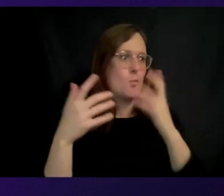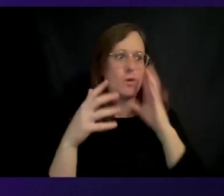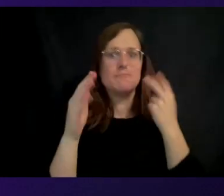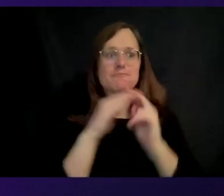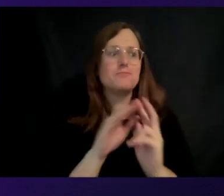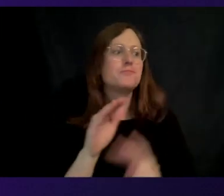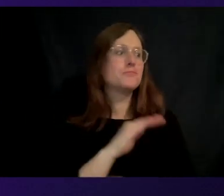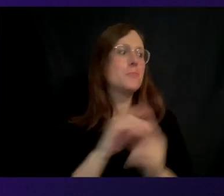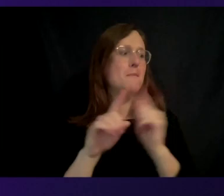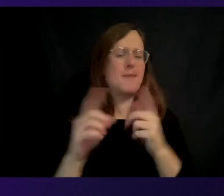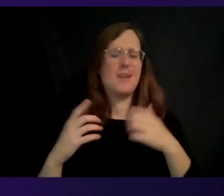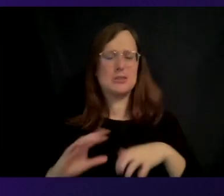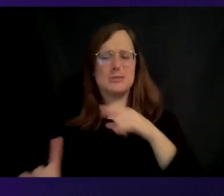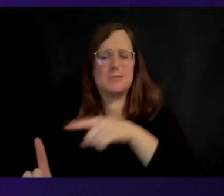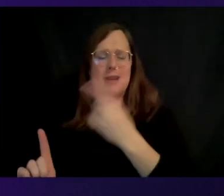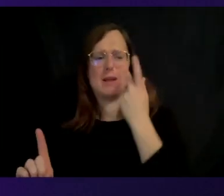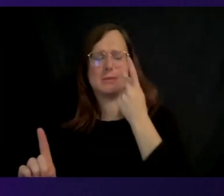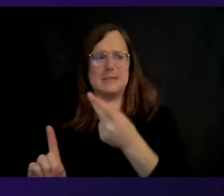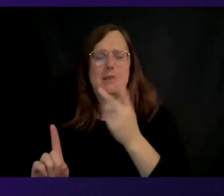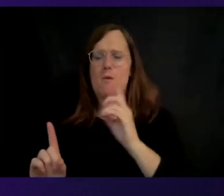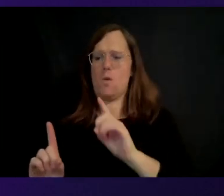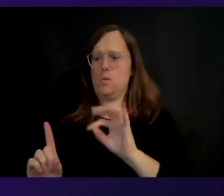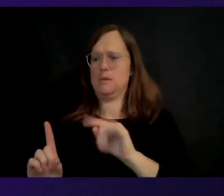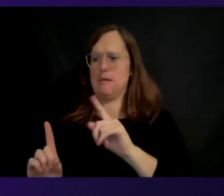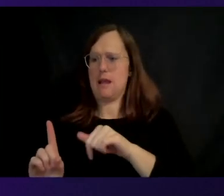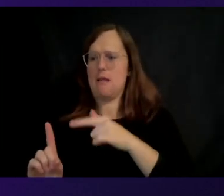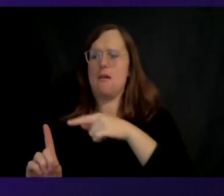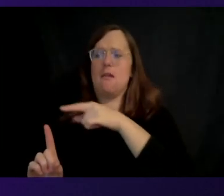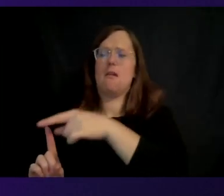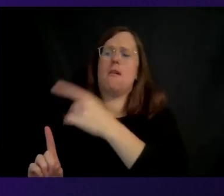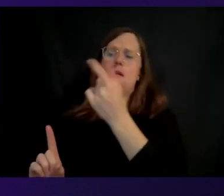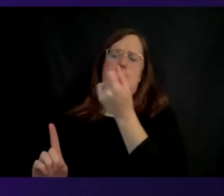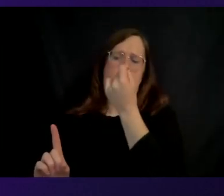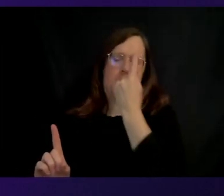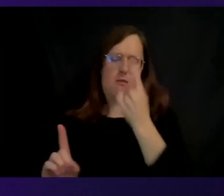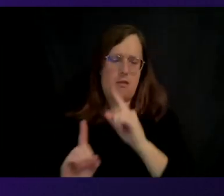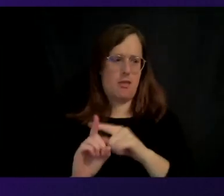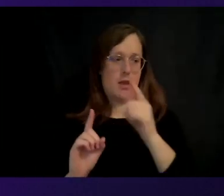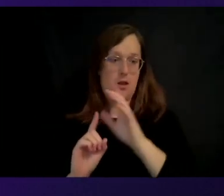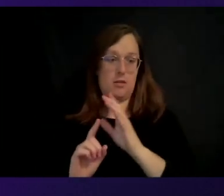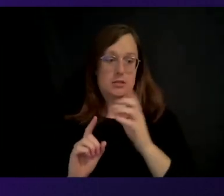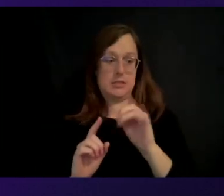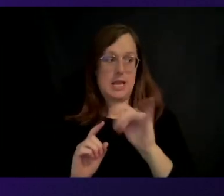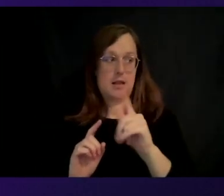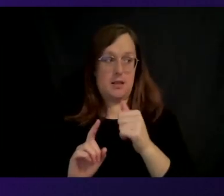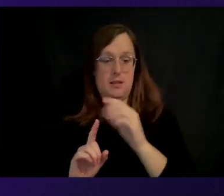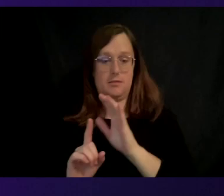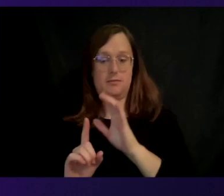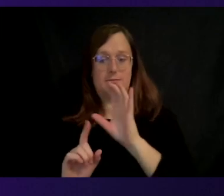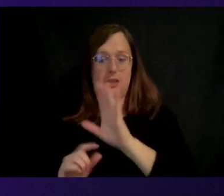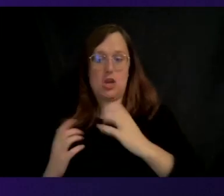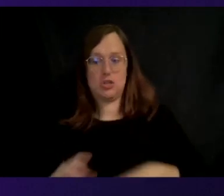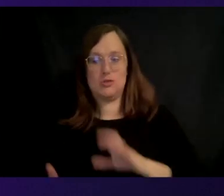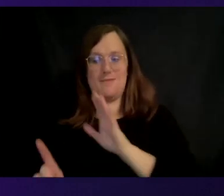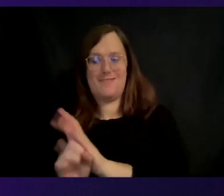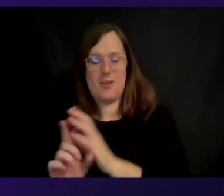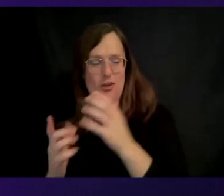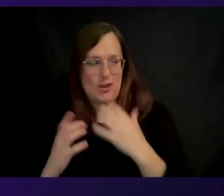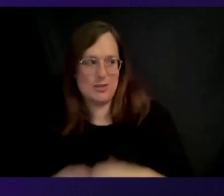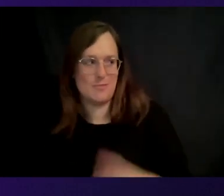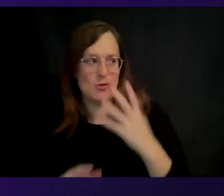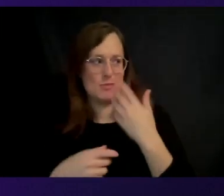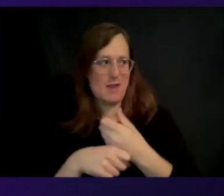even more data, data that their customers are generating and they're looking toward to us to help support, you know,